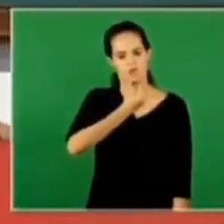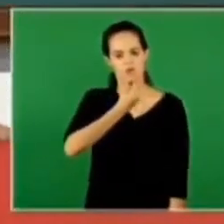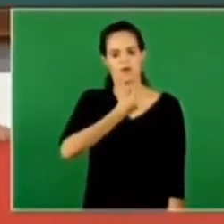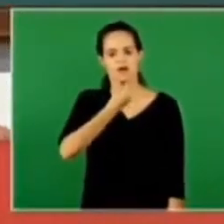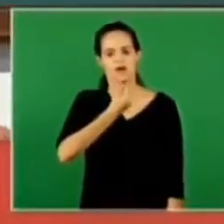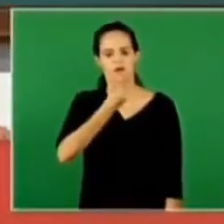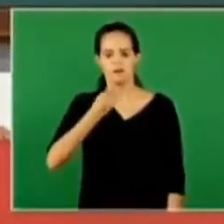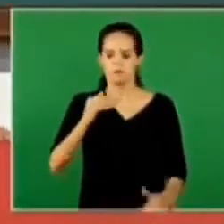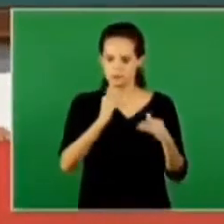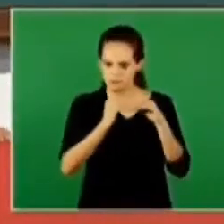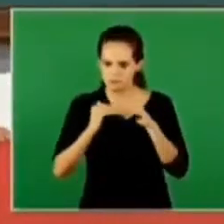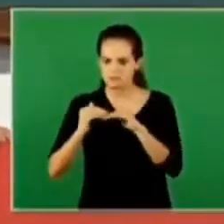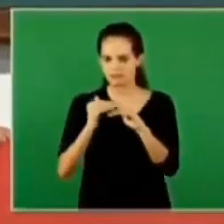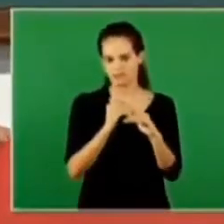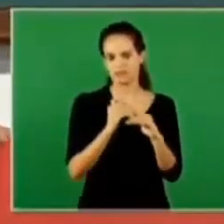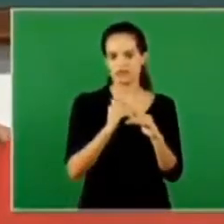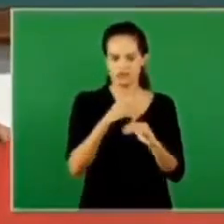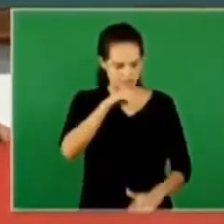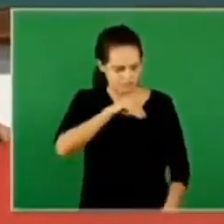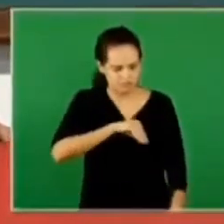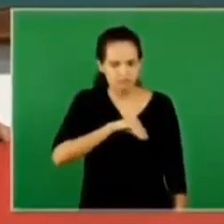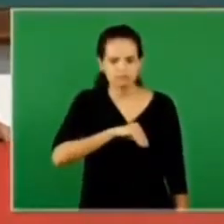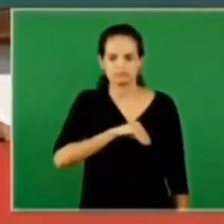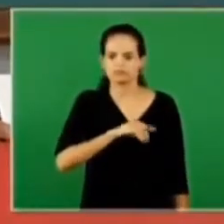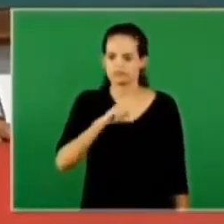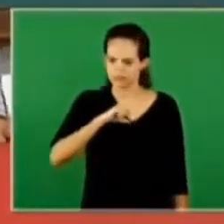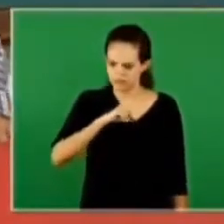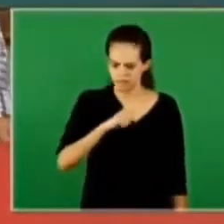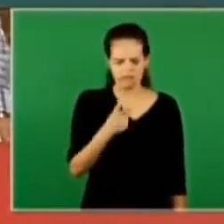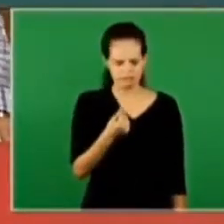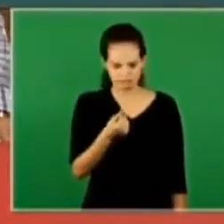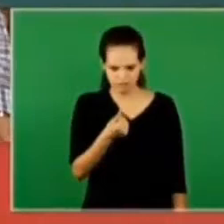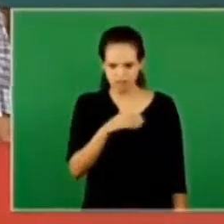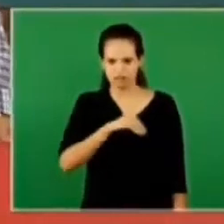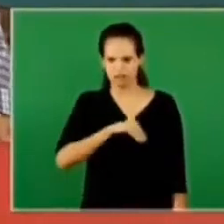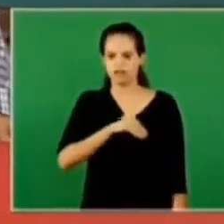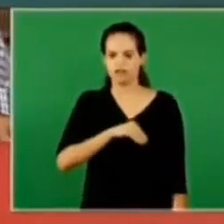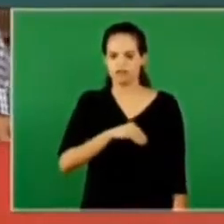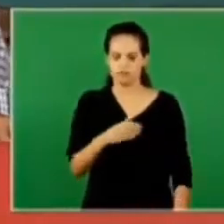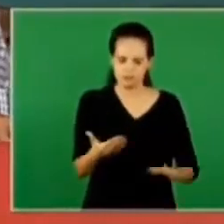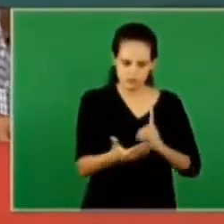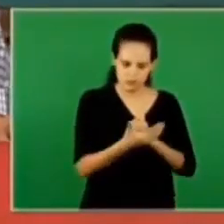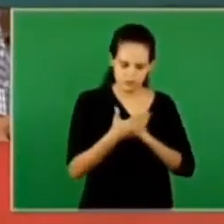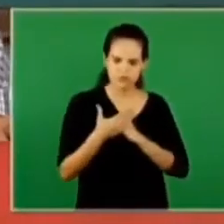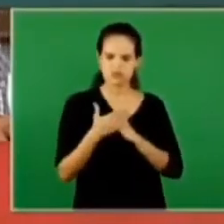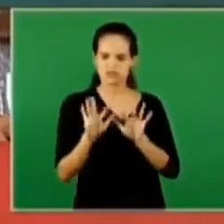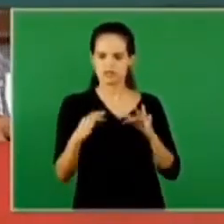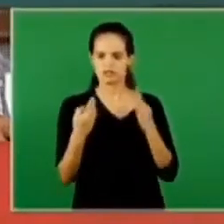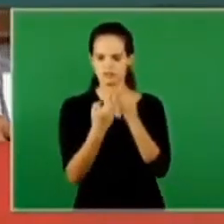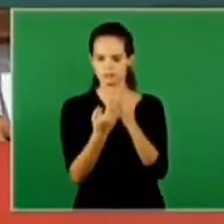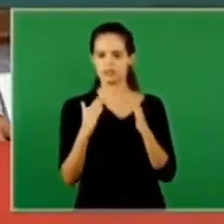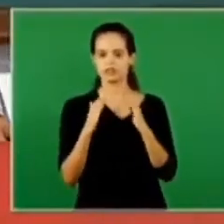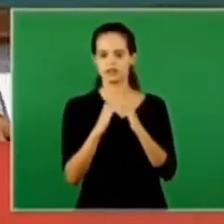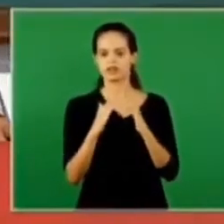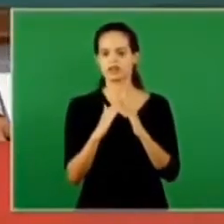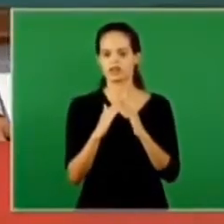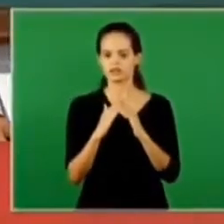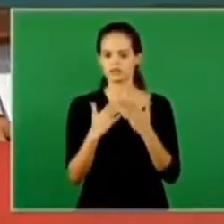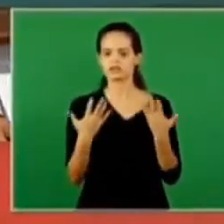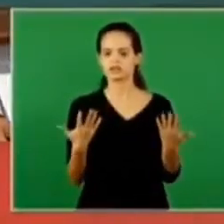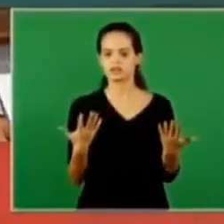lord get married with a man that has already a financial stability to protect the home